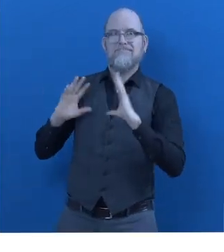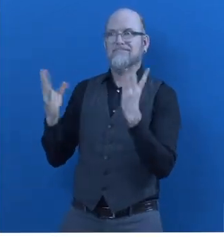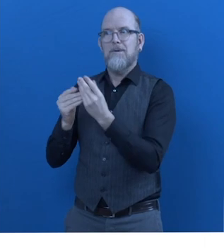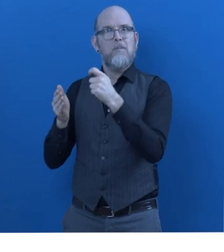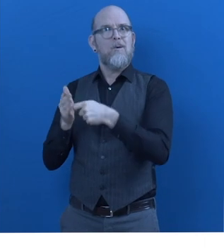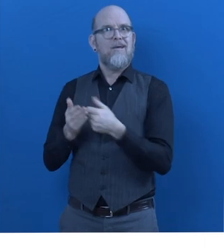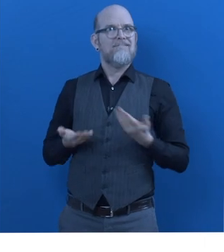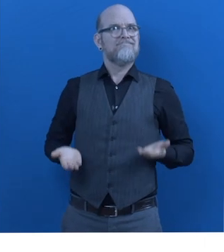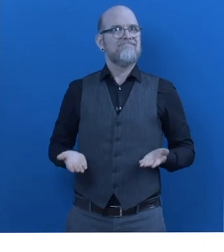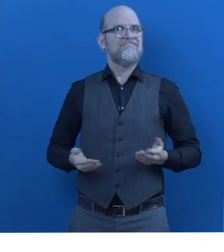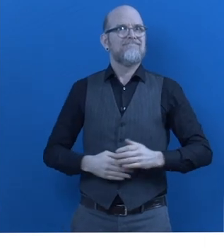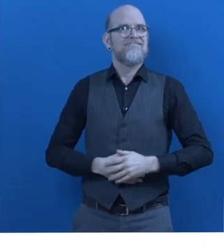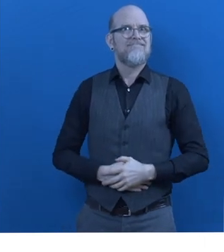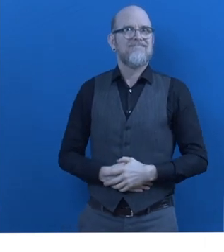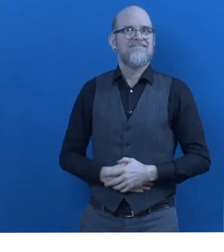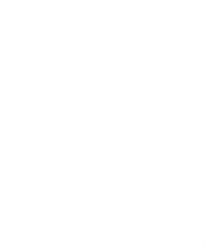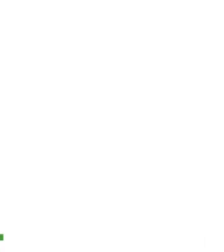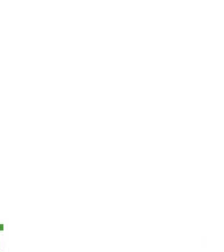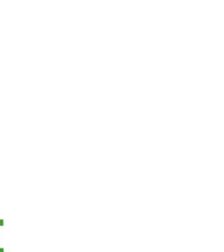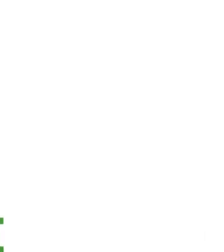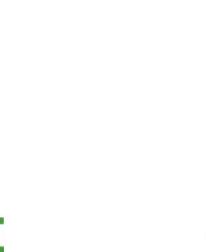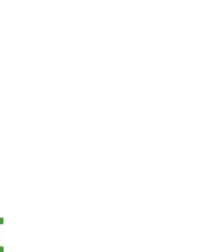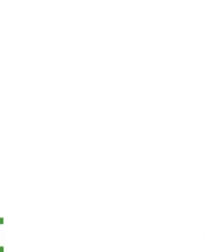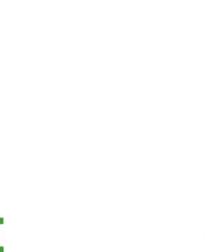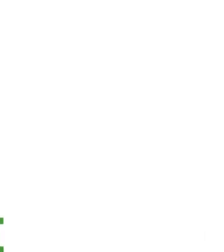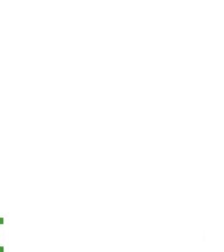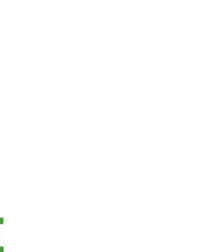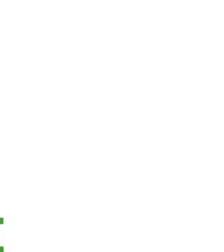sierra project for a world without barriers